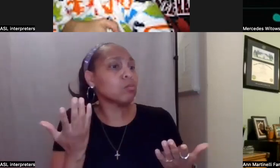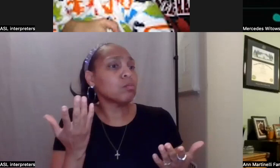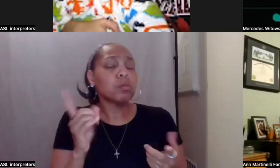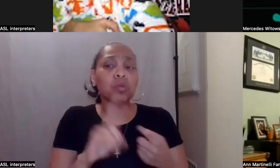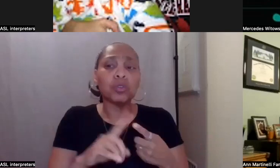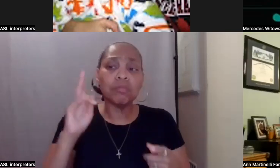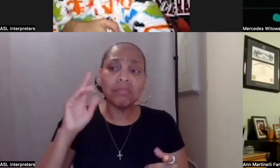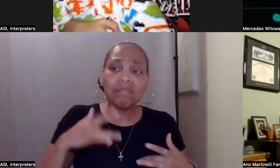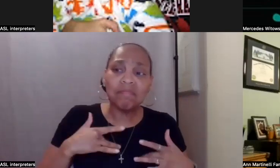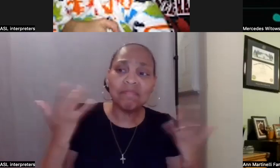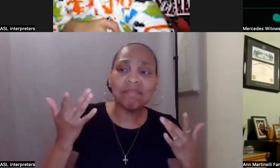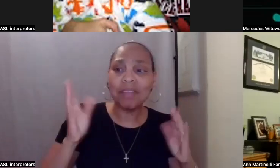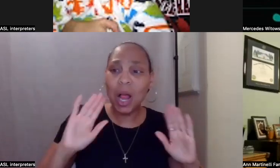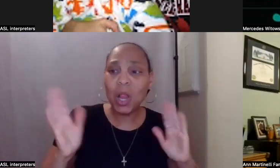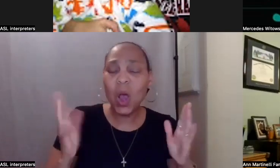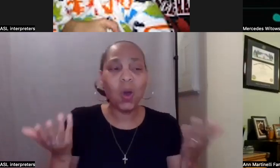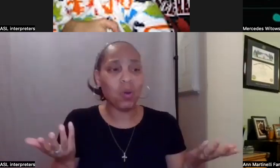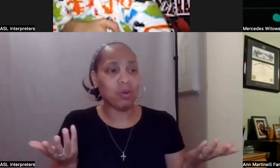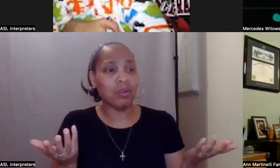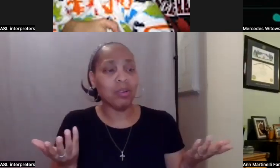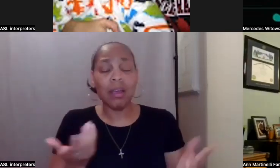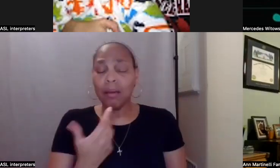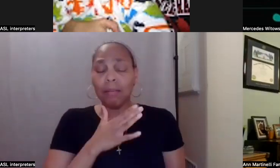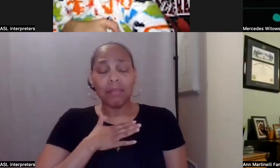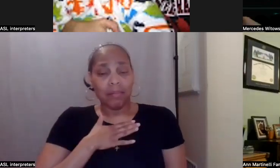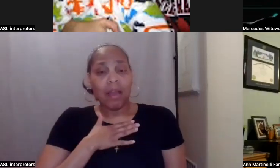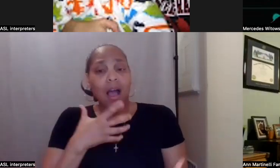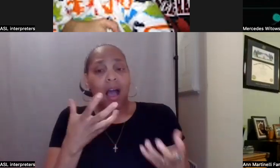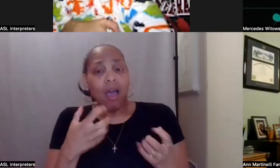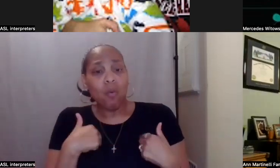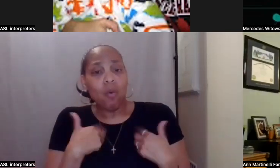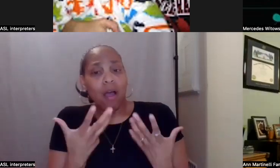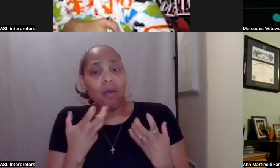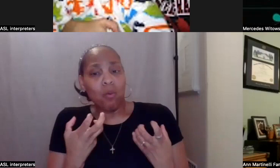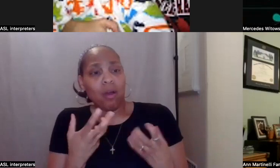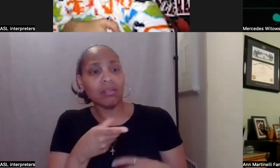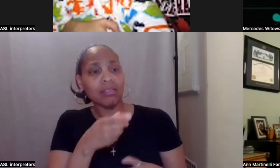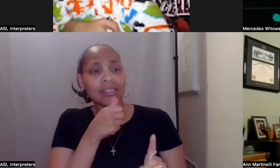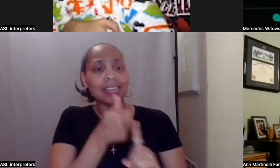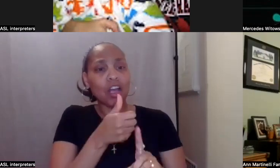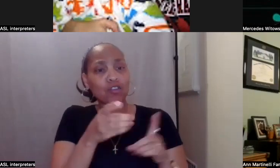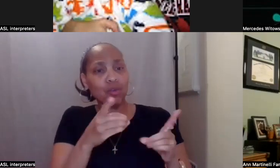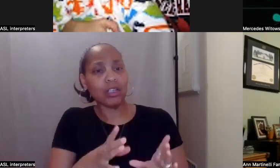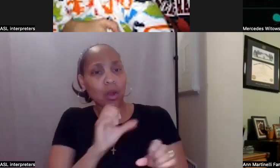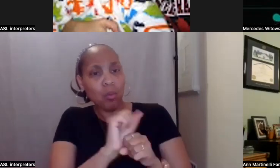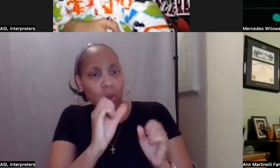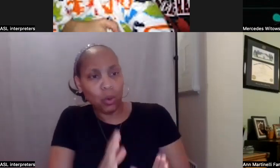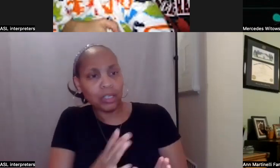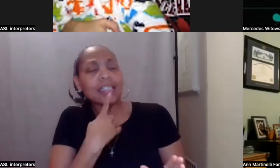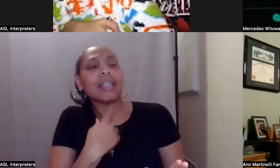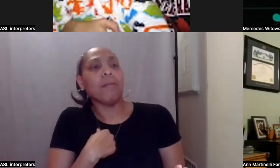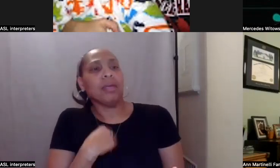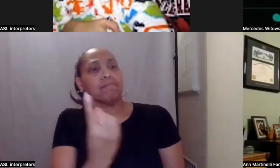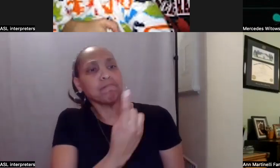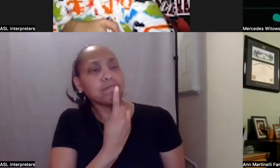perspective, I also want self-directed employees to feel comfortable telling me new ideas, particularly about